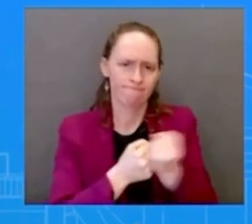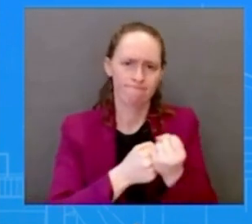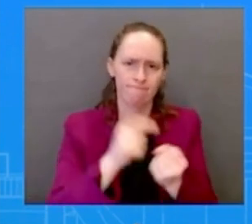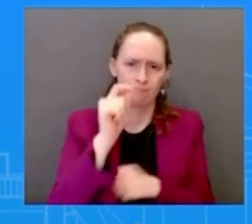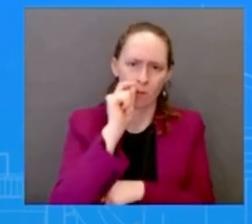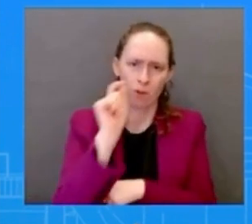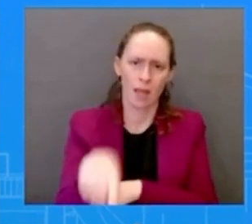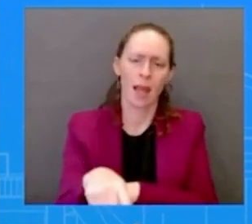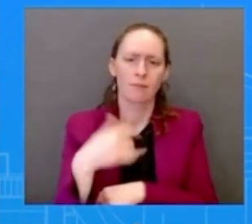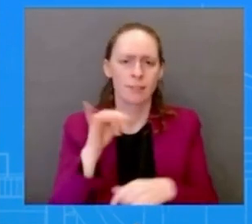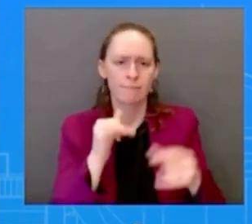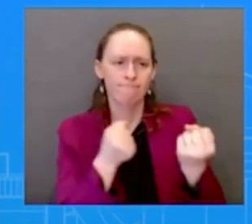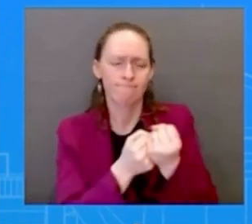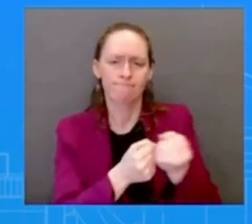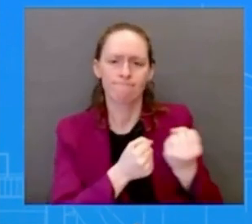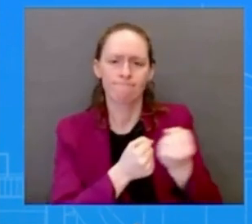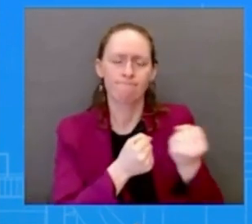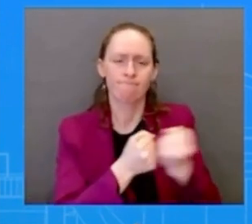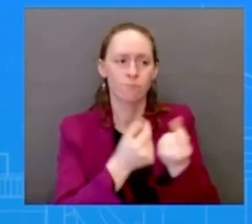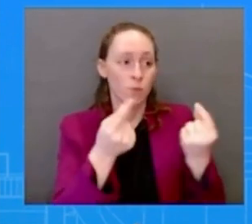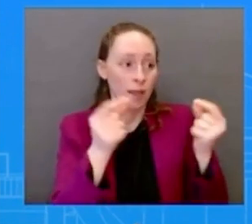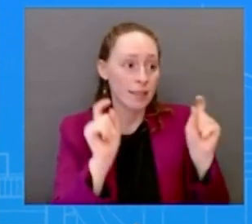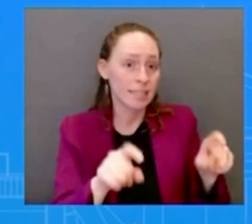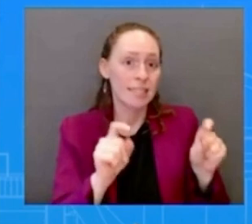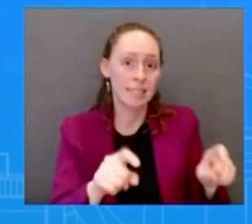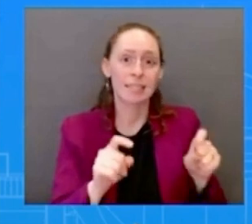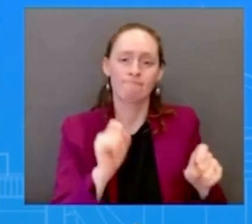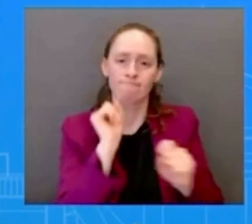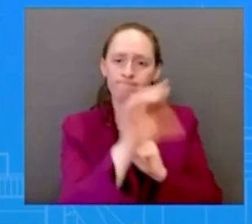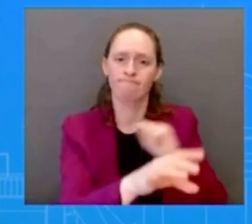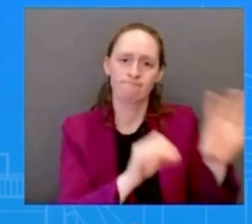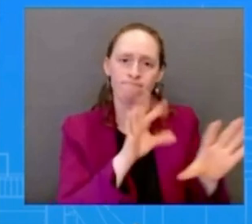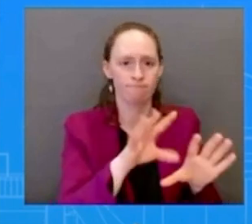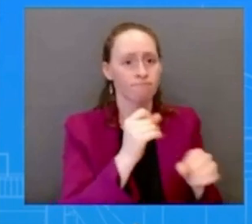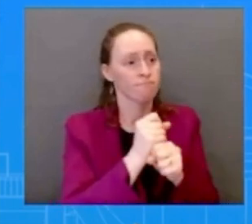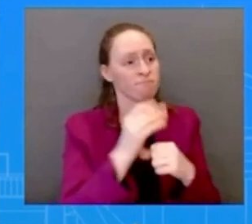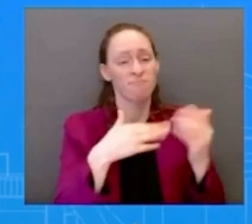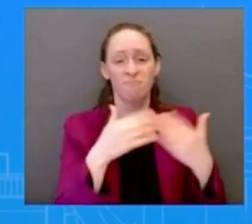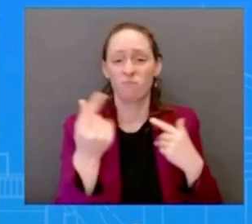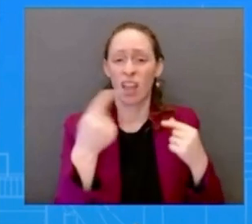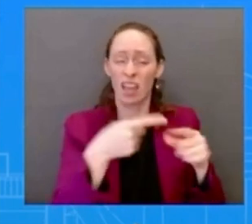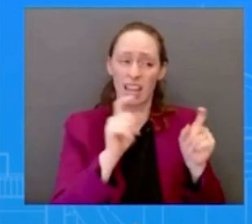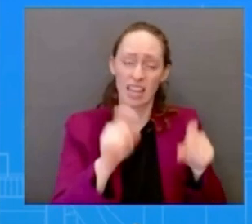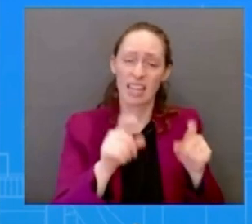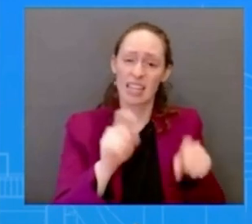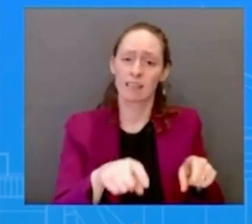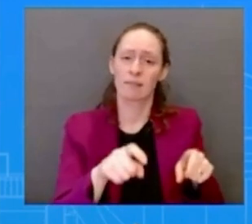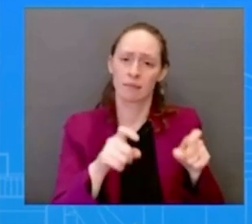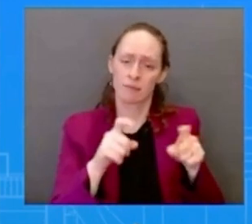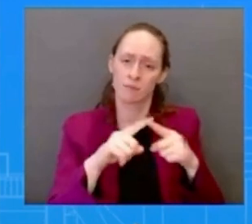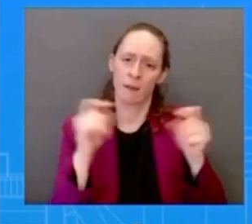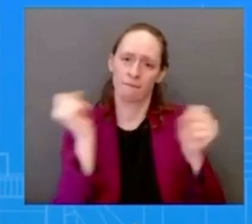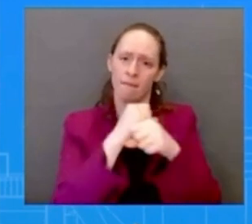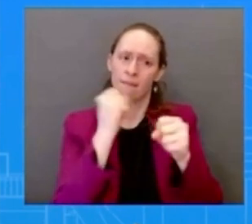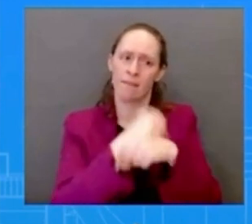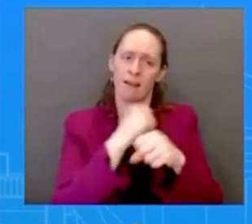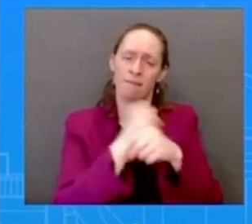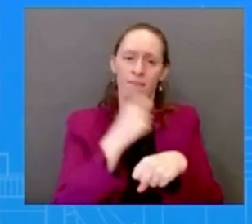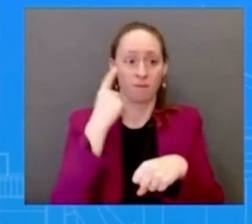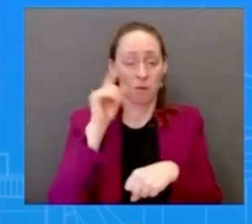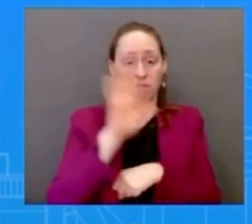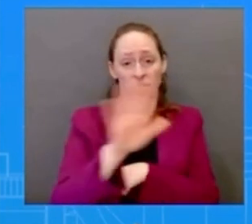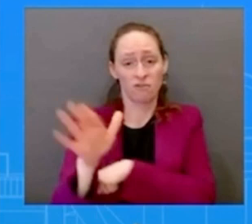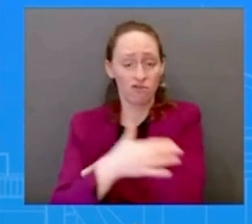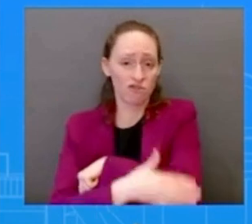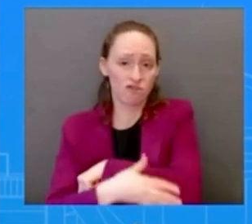done and to make sure that they have what they need to continue to fight for their democracy and their freedom i hear what you're saying about the decision making but